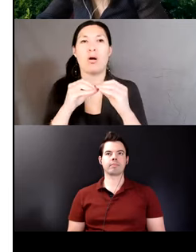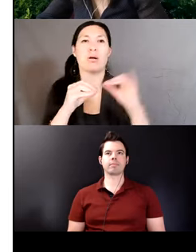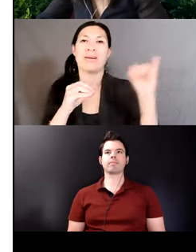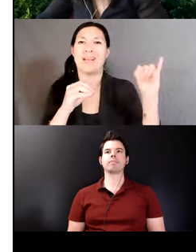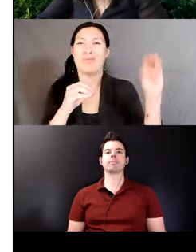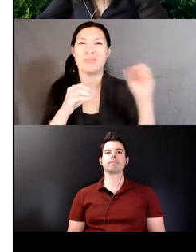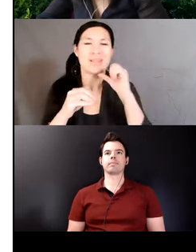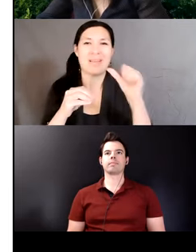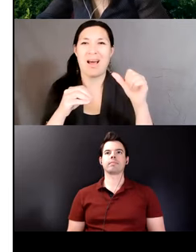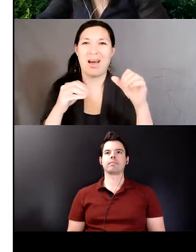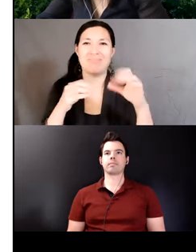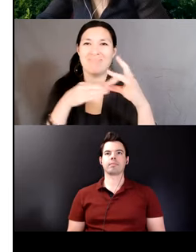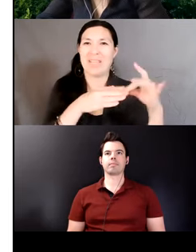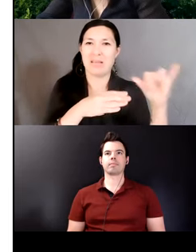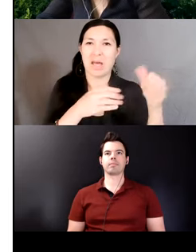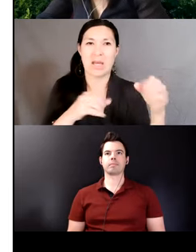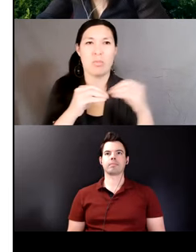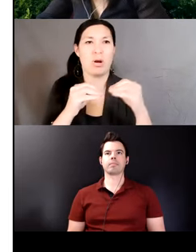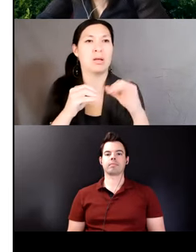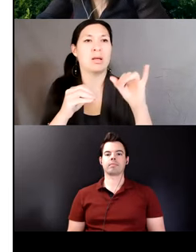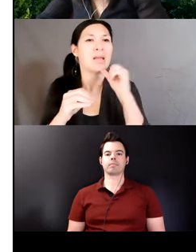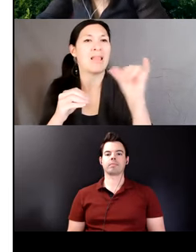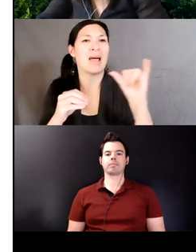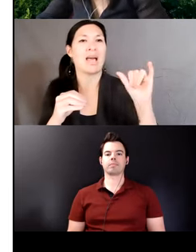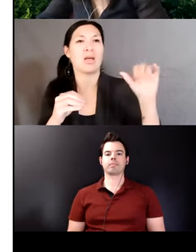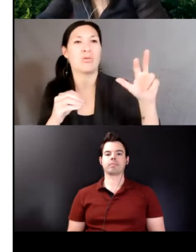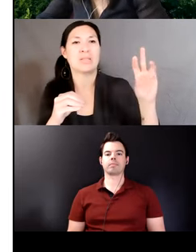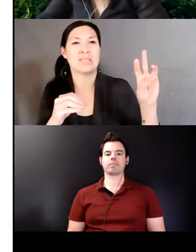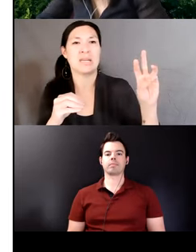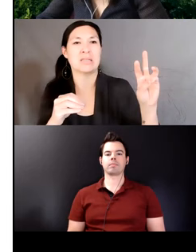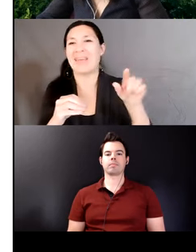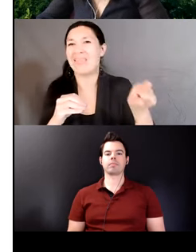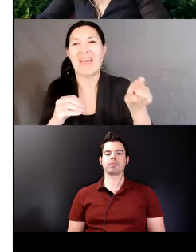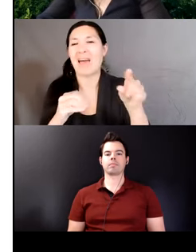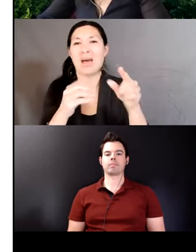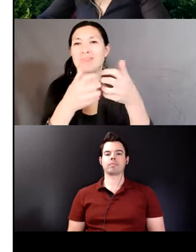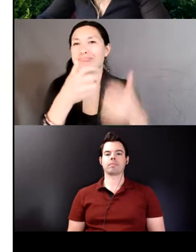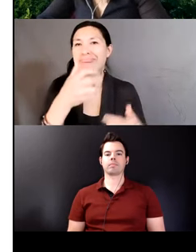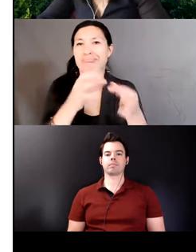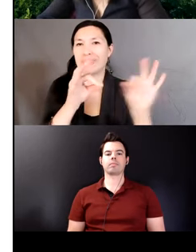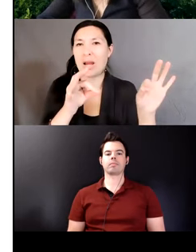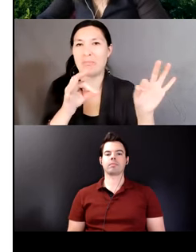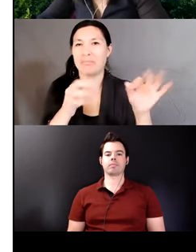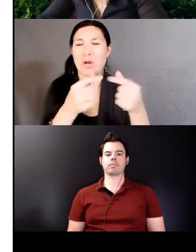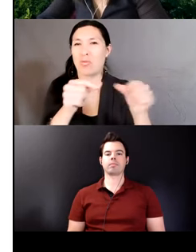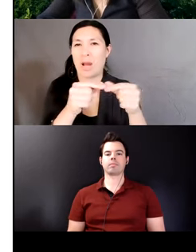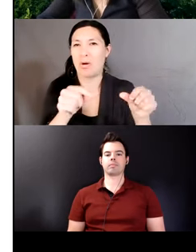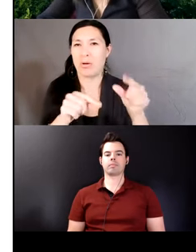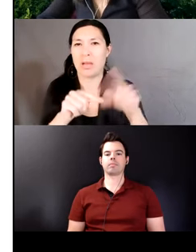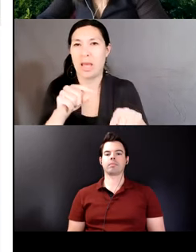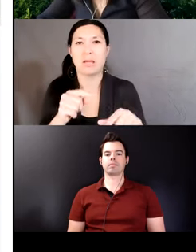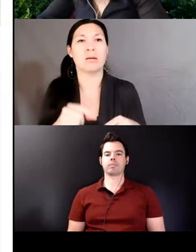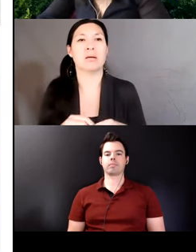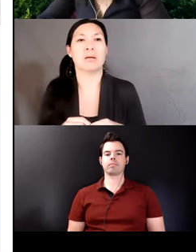examples as in 36 to naspallapun is totally ungrammatical. So, I think that stands for a